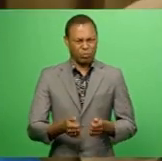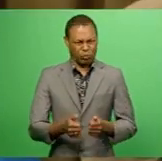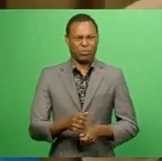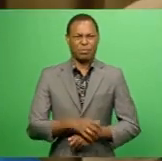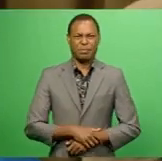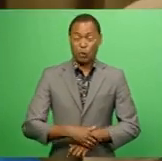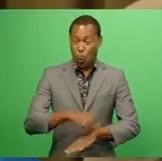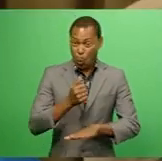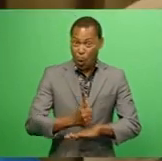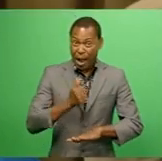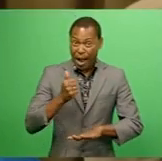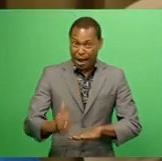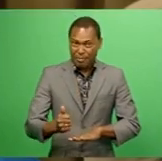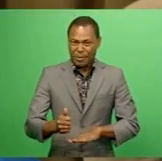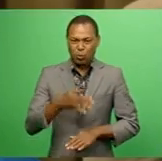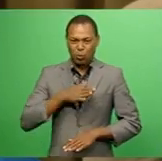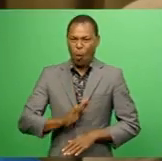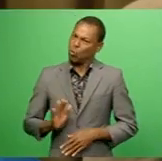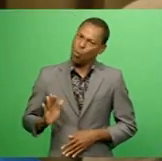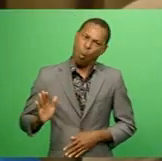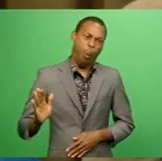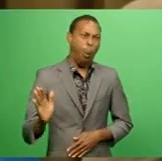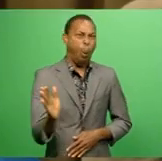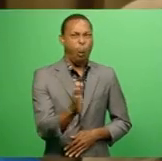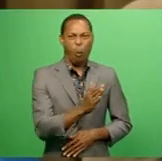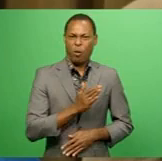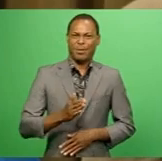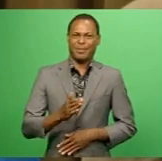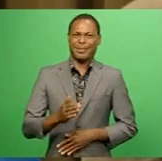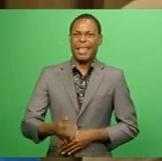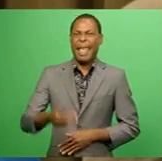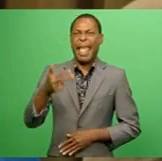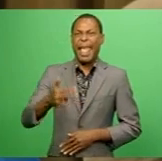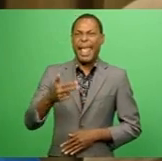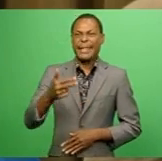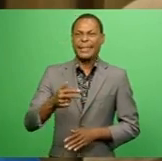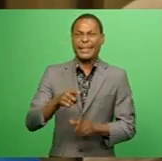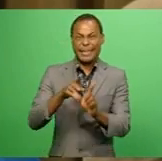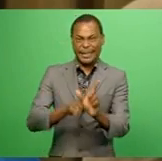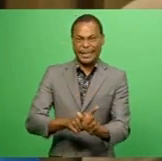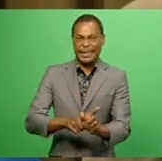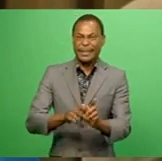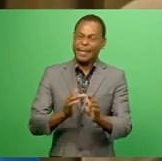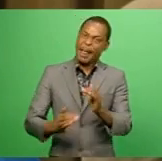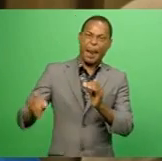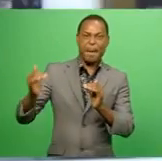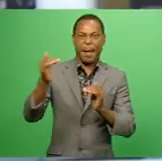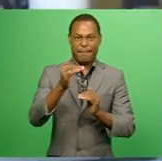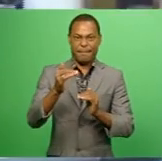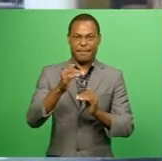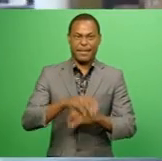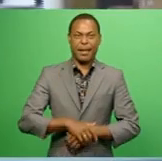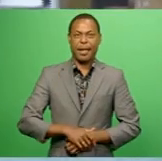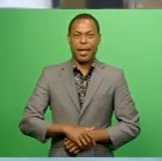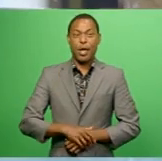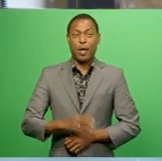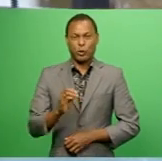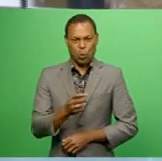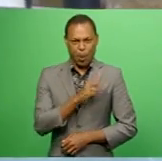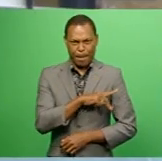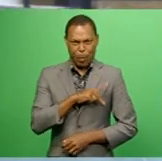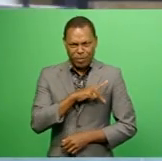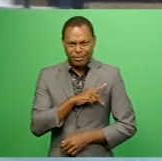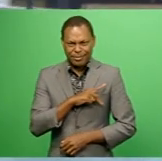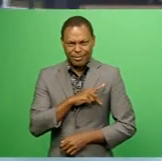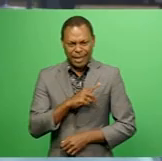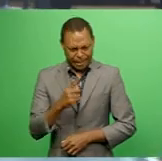to vaccinate all eligible candidates who are 18 years and over, according to the ministry's expert advice, as soon as